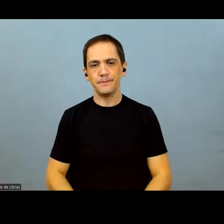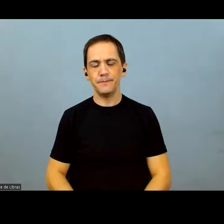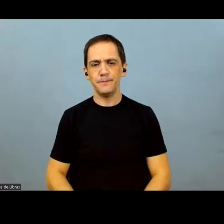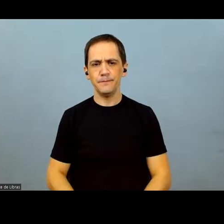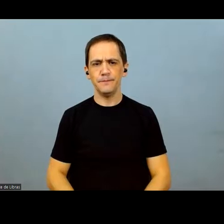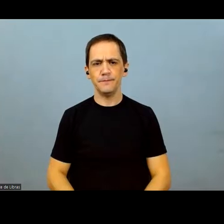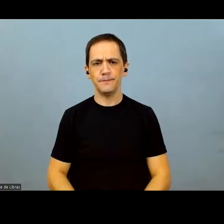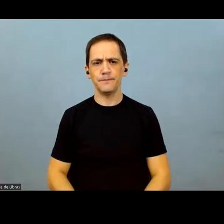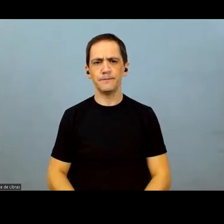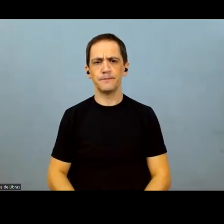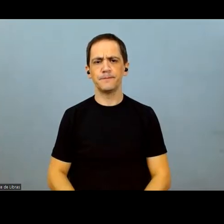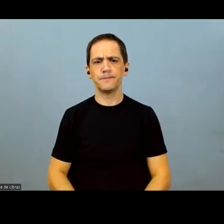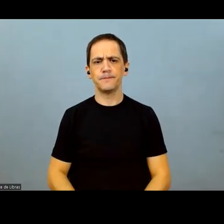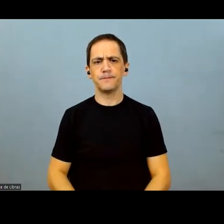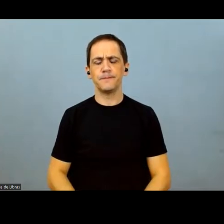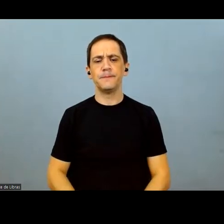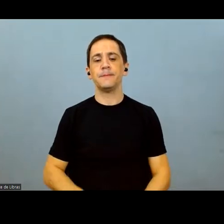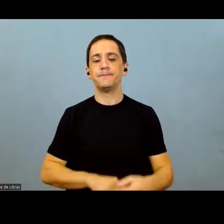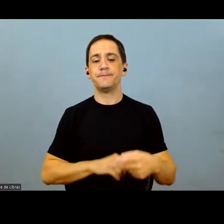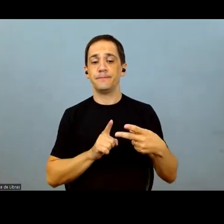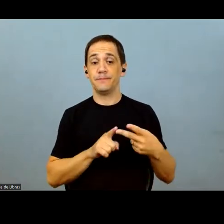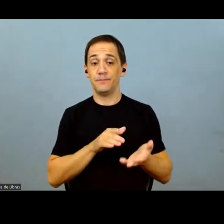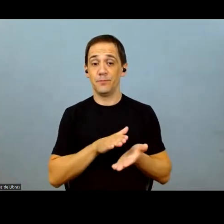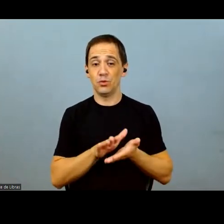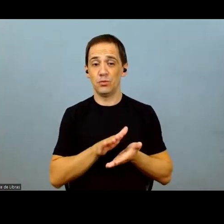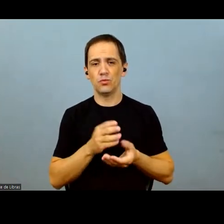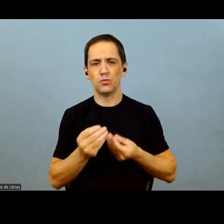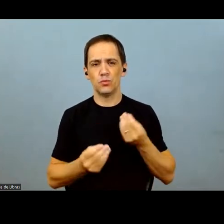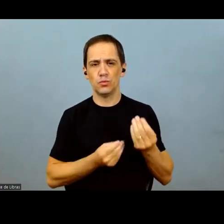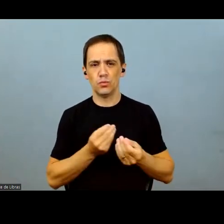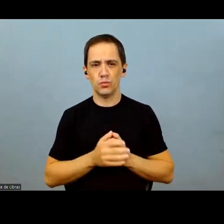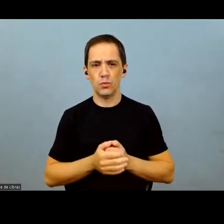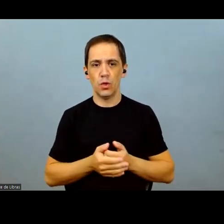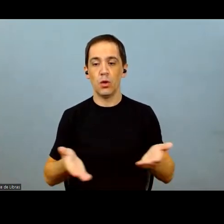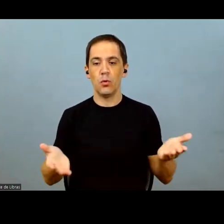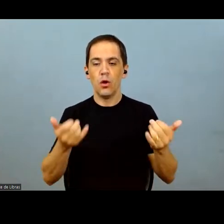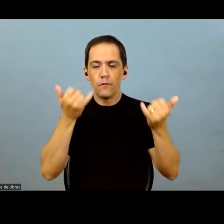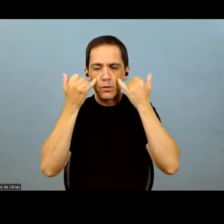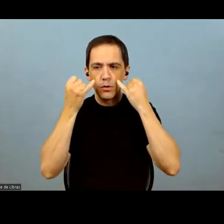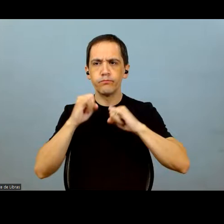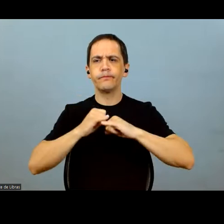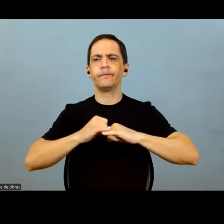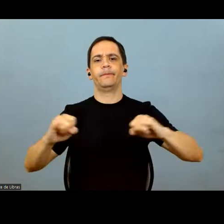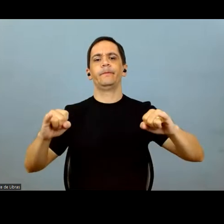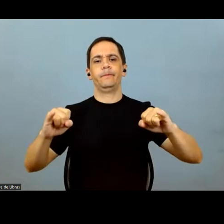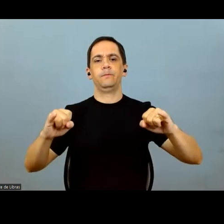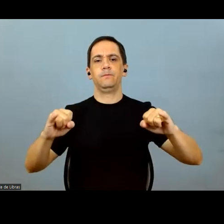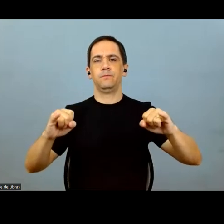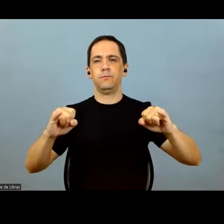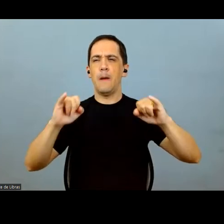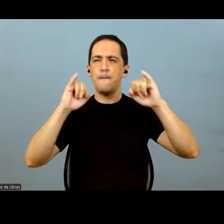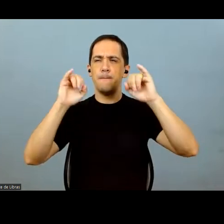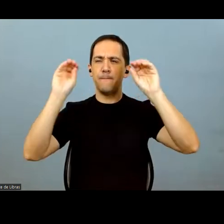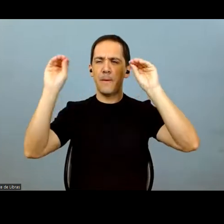About the sources of our productivity and yield. In the numbers we have just